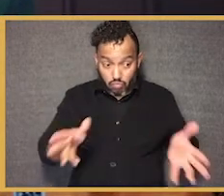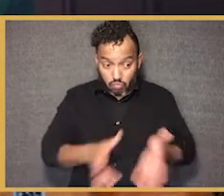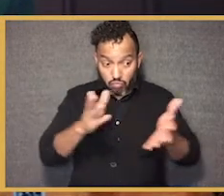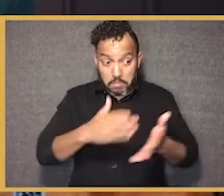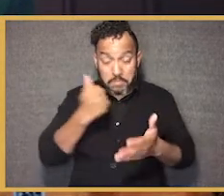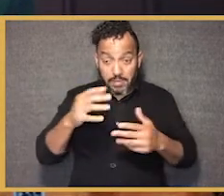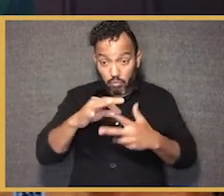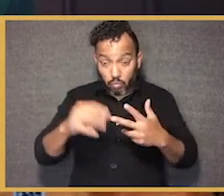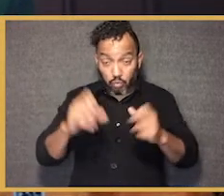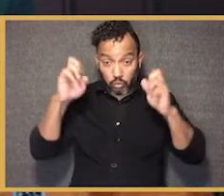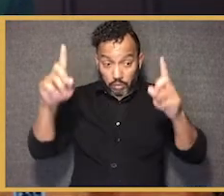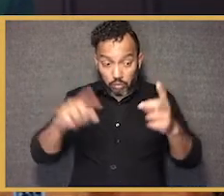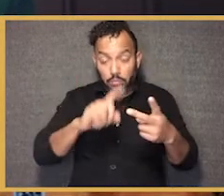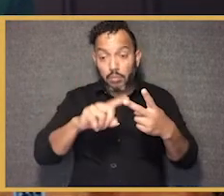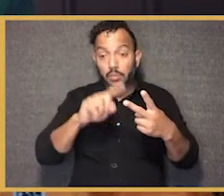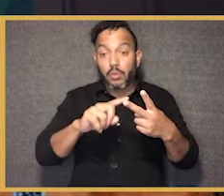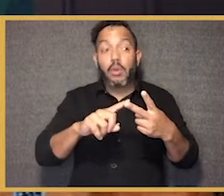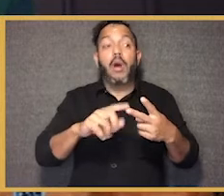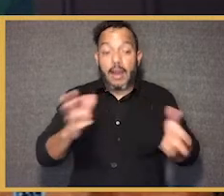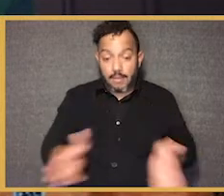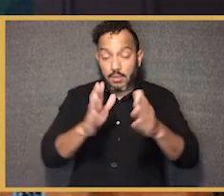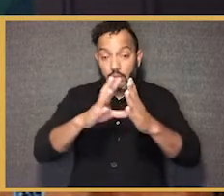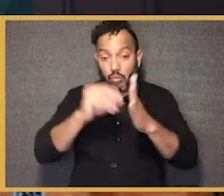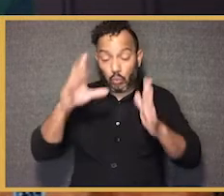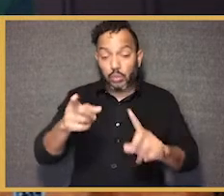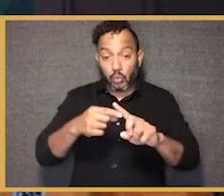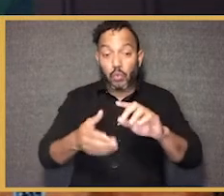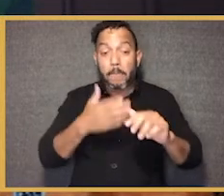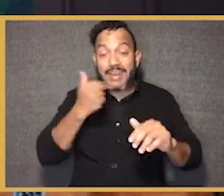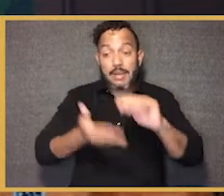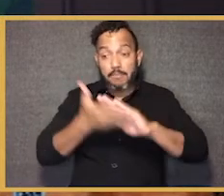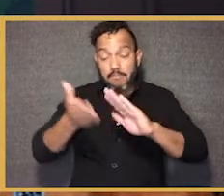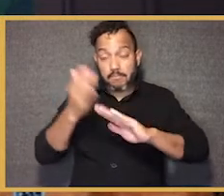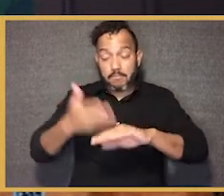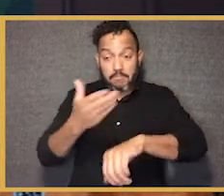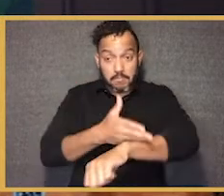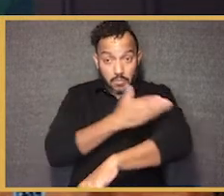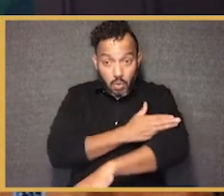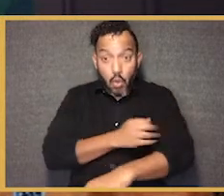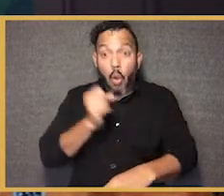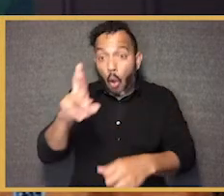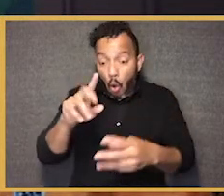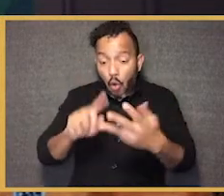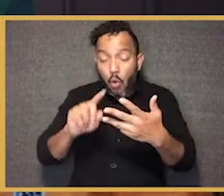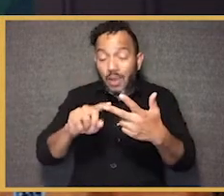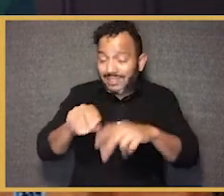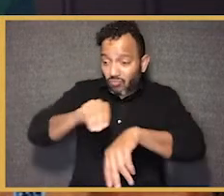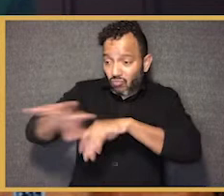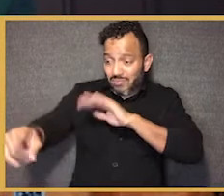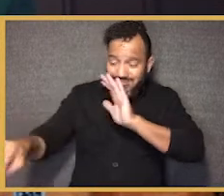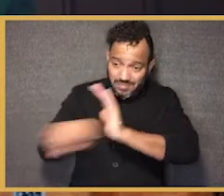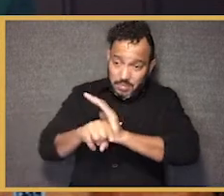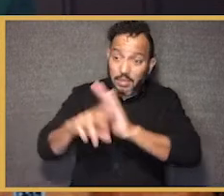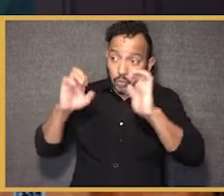Is it incentivizing the public schools to achieve better performance or is it undermining public education? And